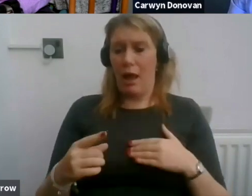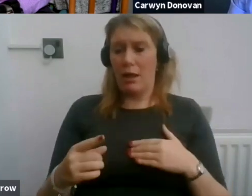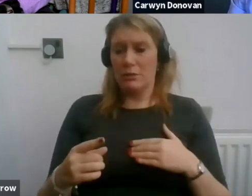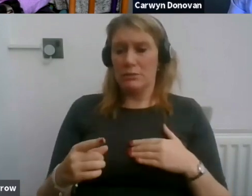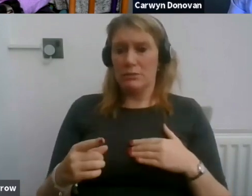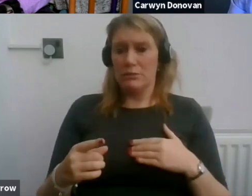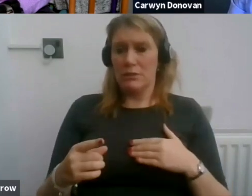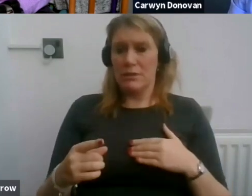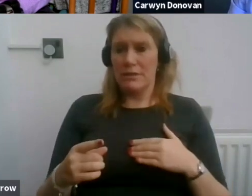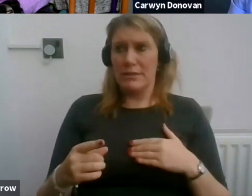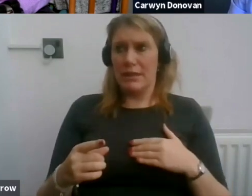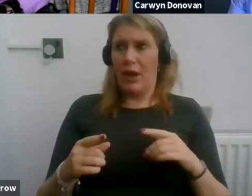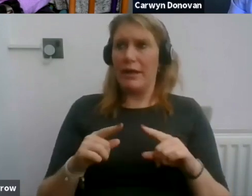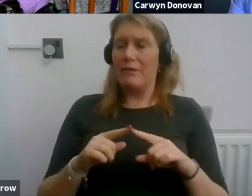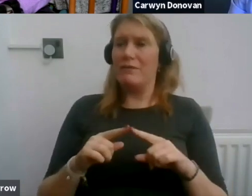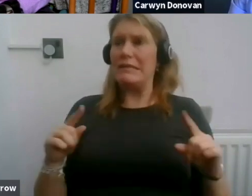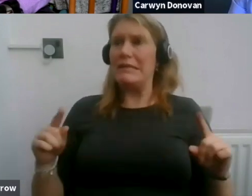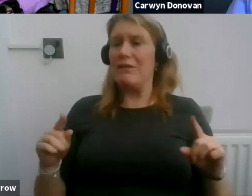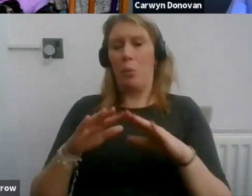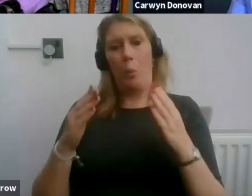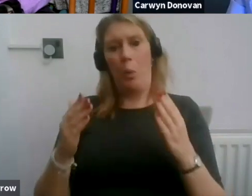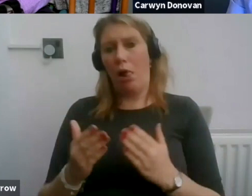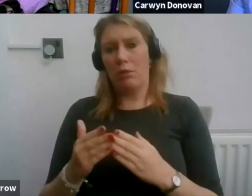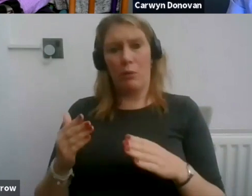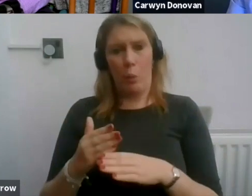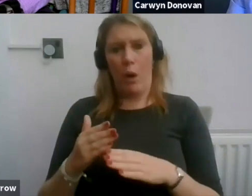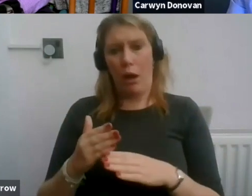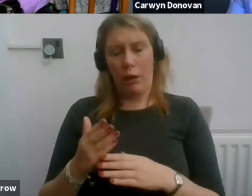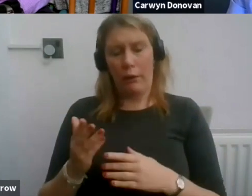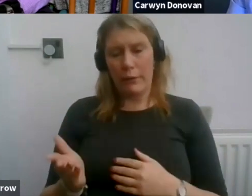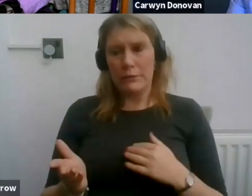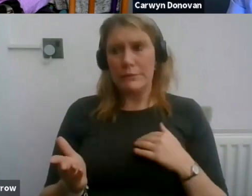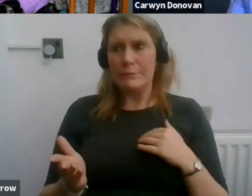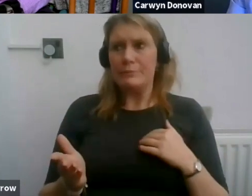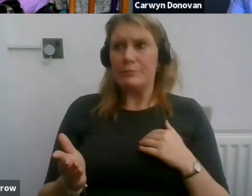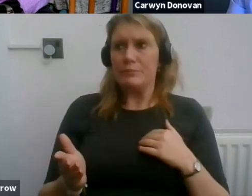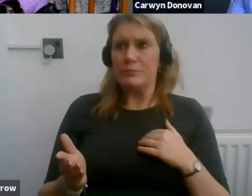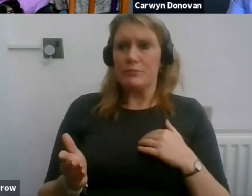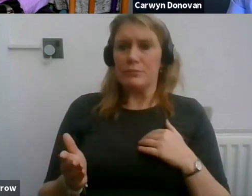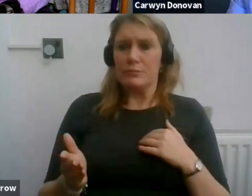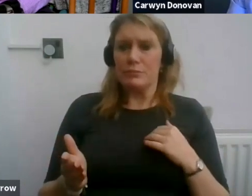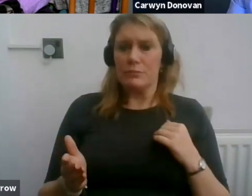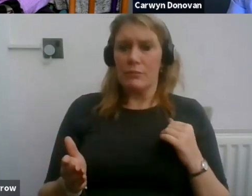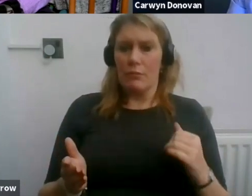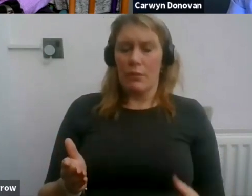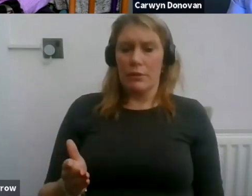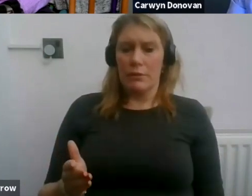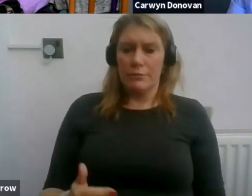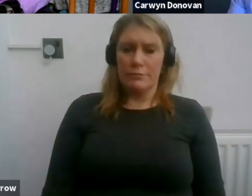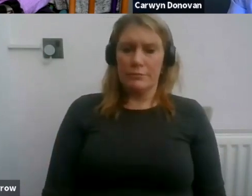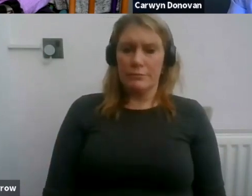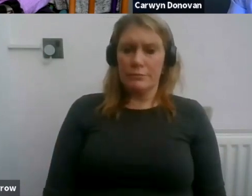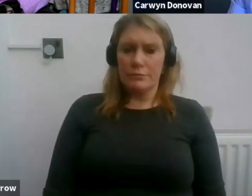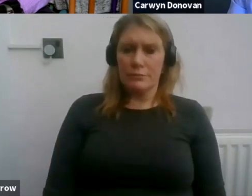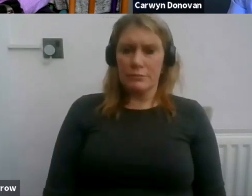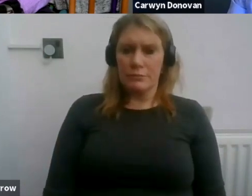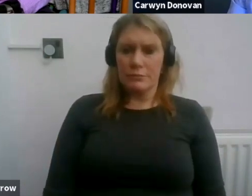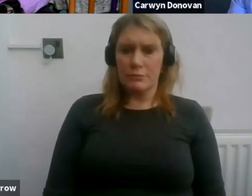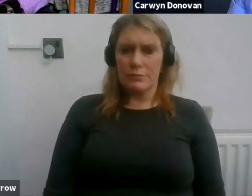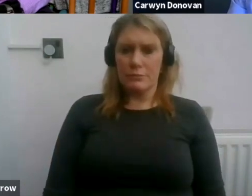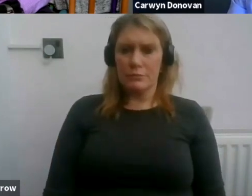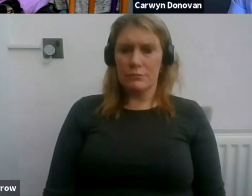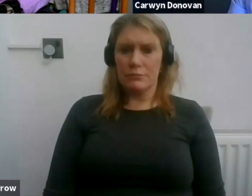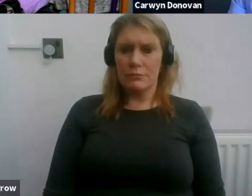fragmented world of work, OK? What we've done is, as an union, we've made